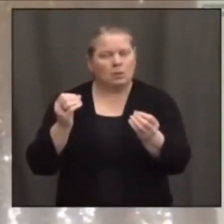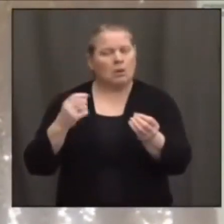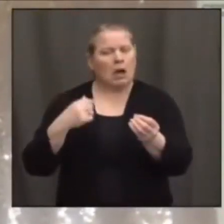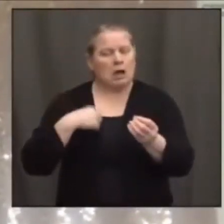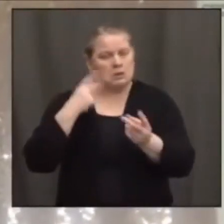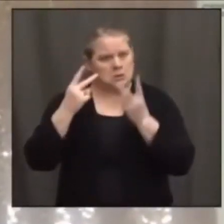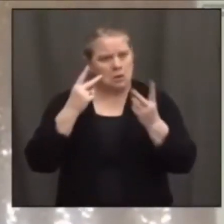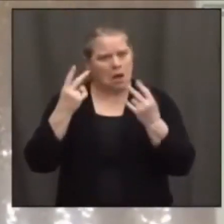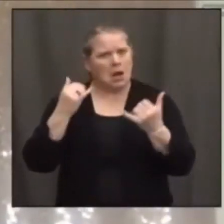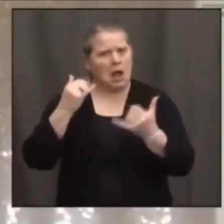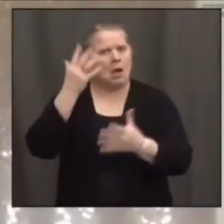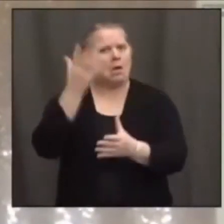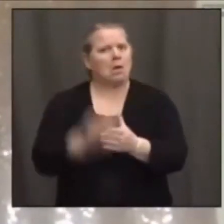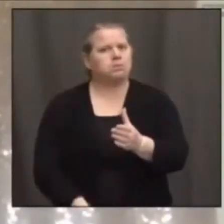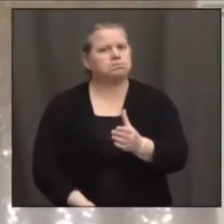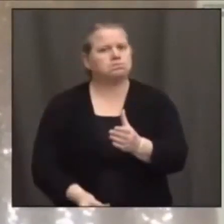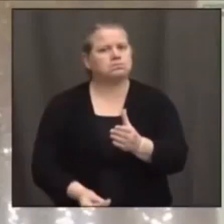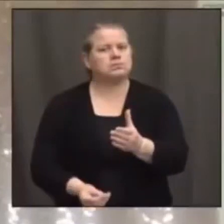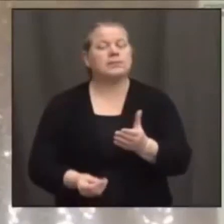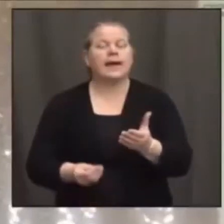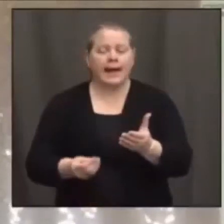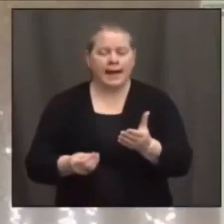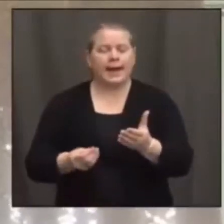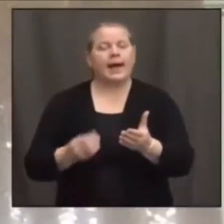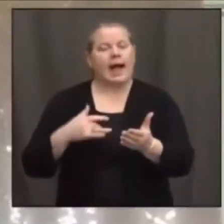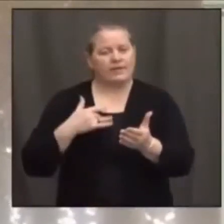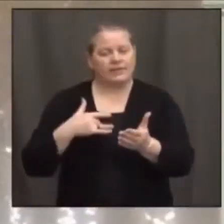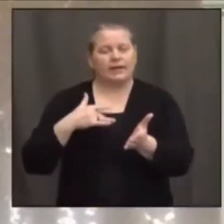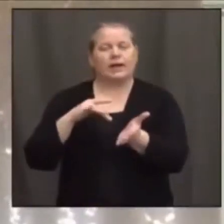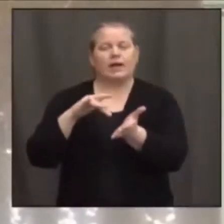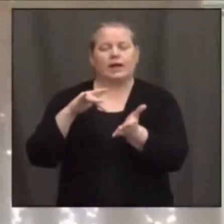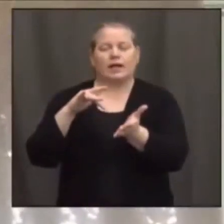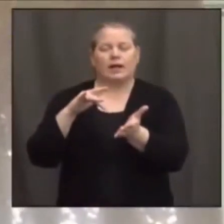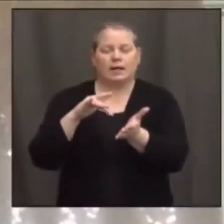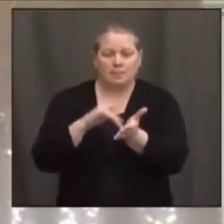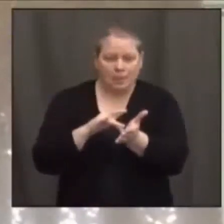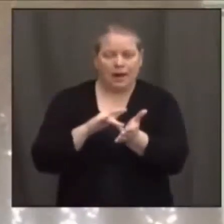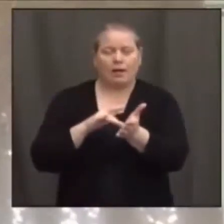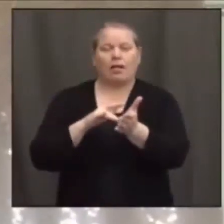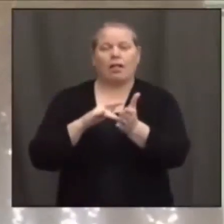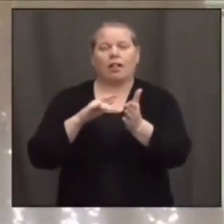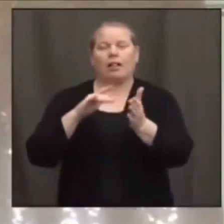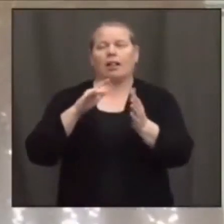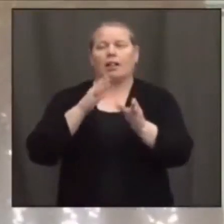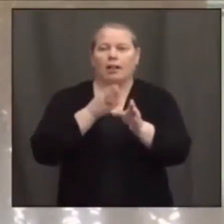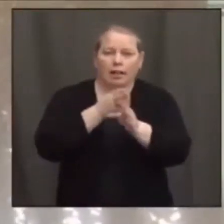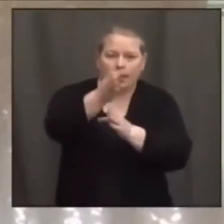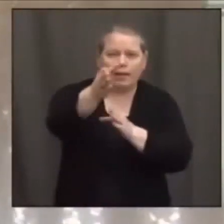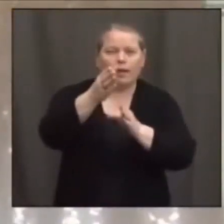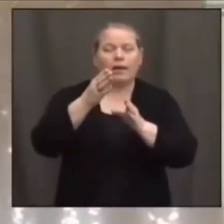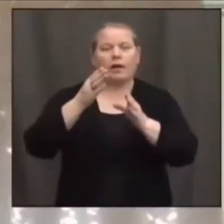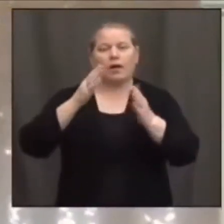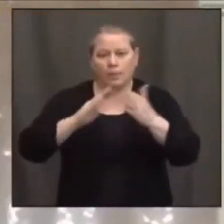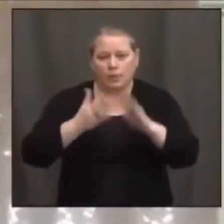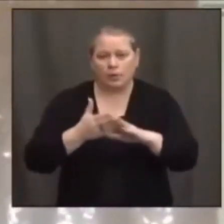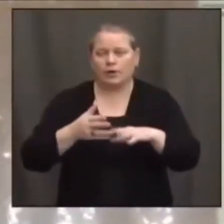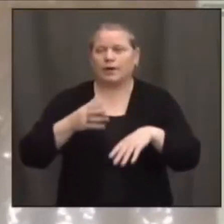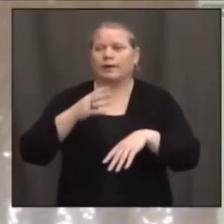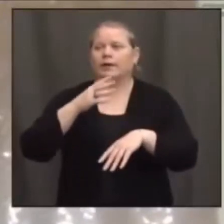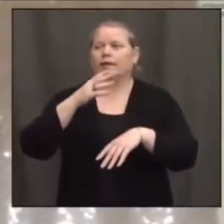and medical community in a pandemic that we haven't seen in our lifetimes in over 100 years